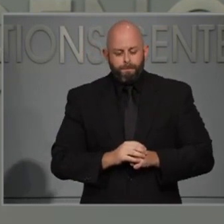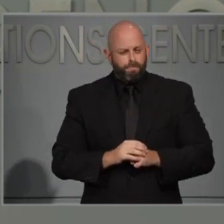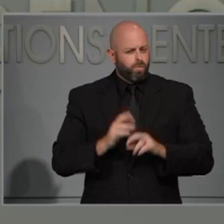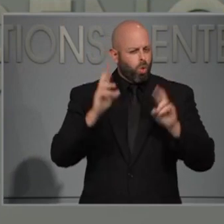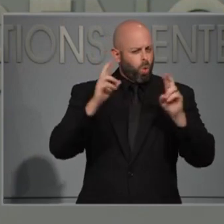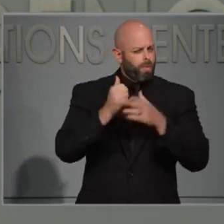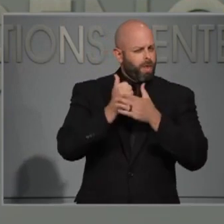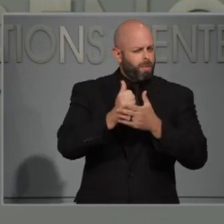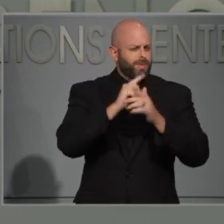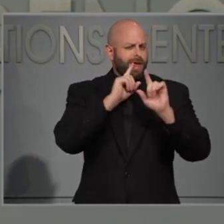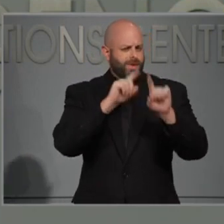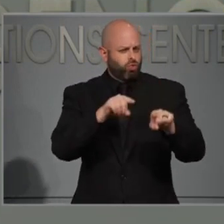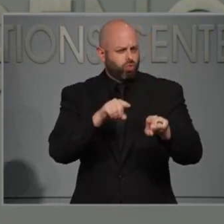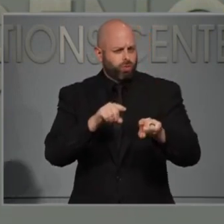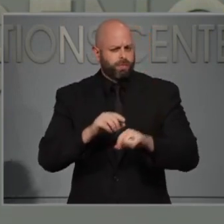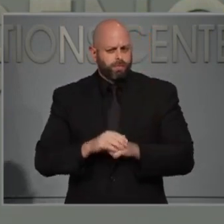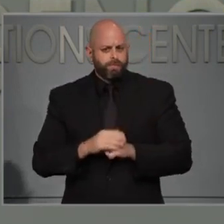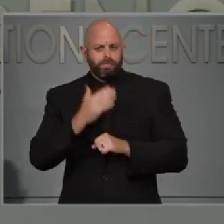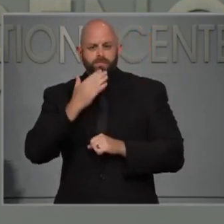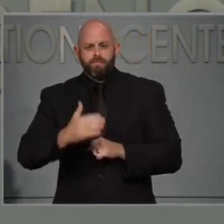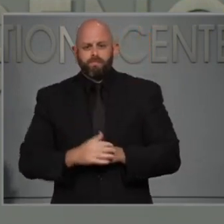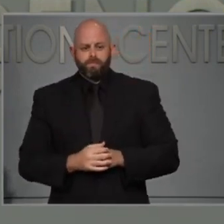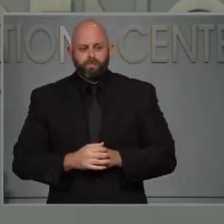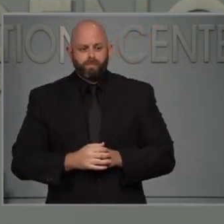gets to the heart of that question. Thanks.